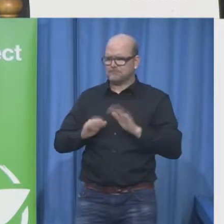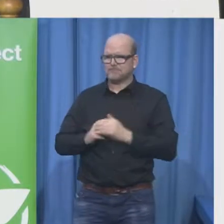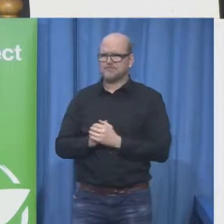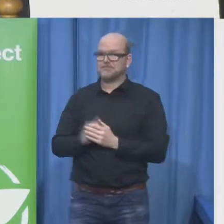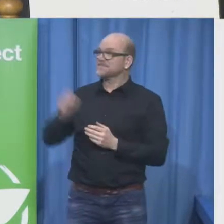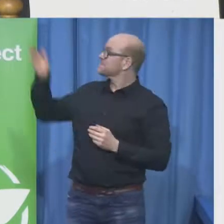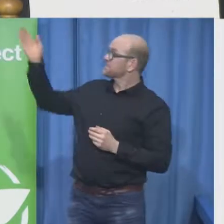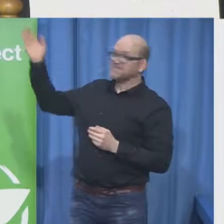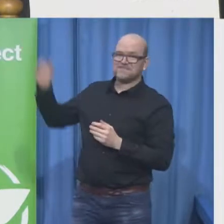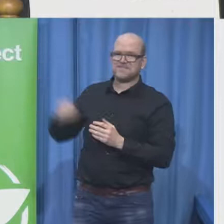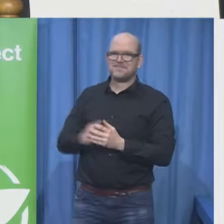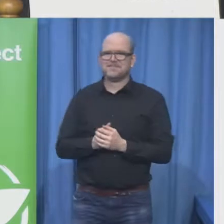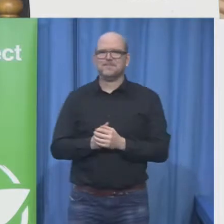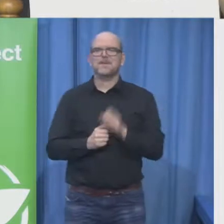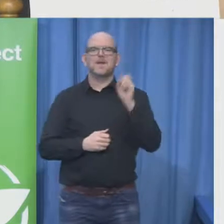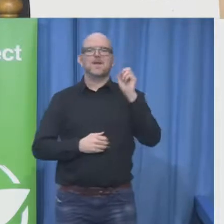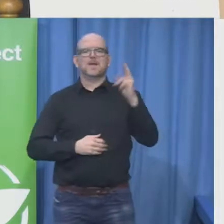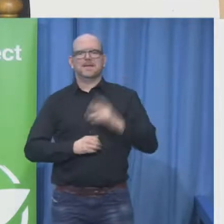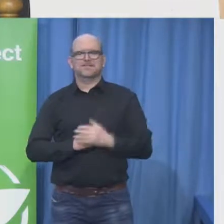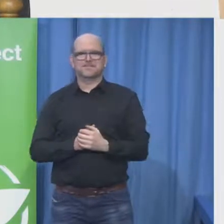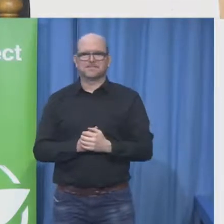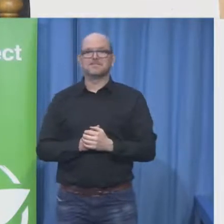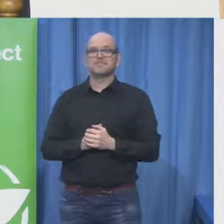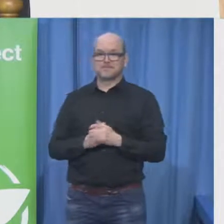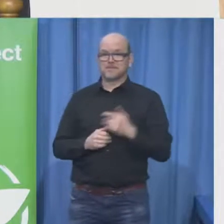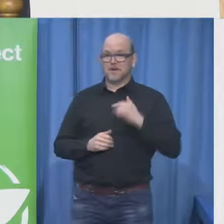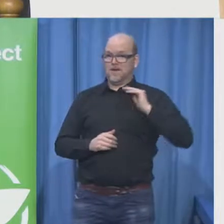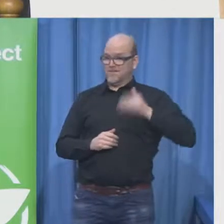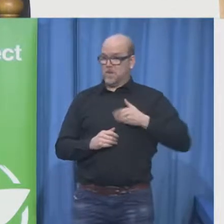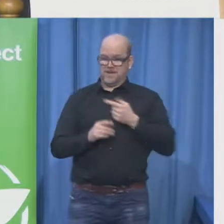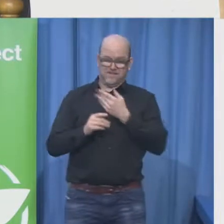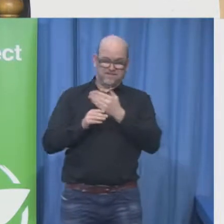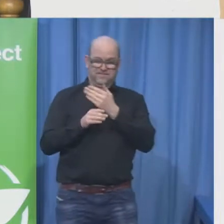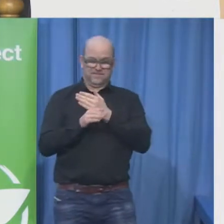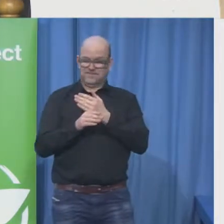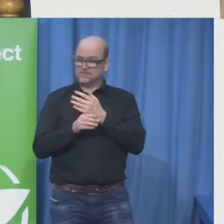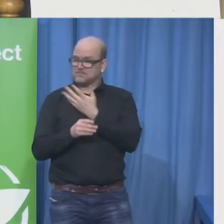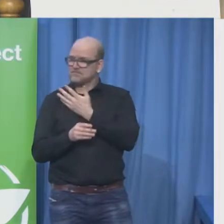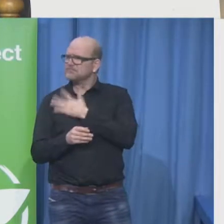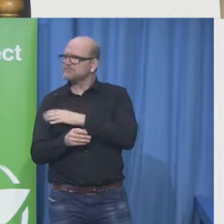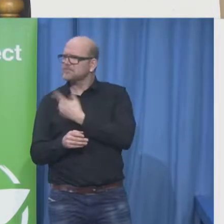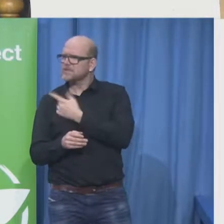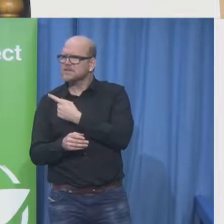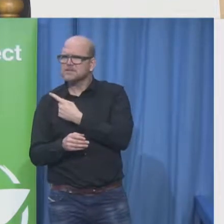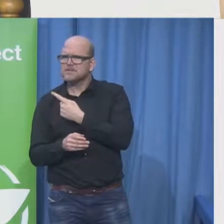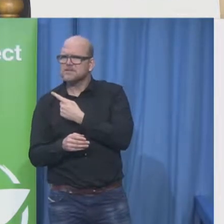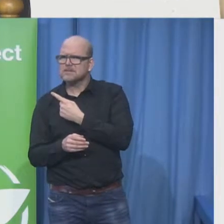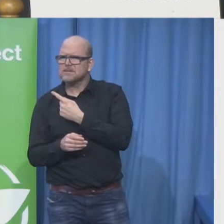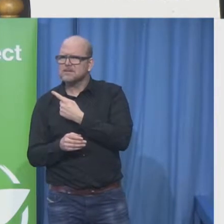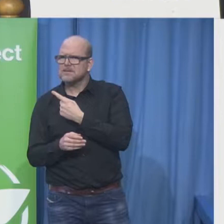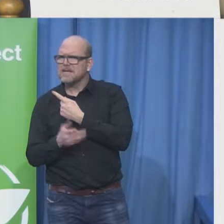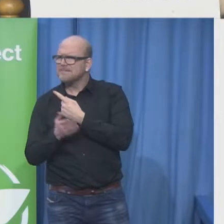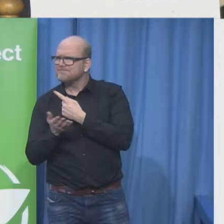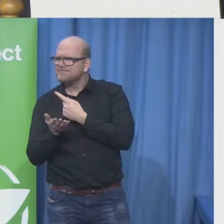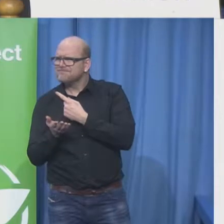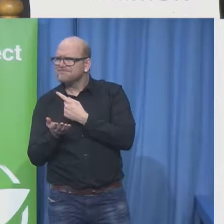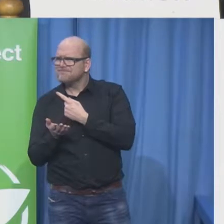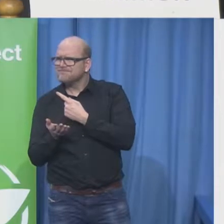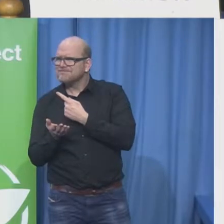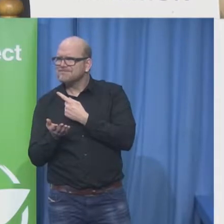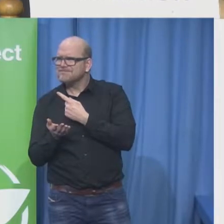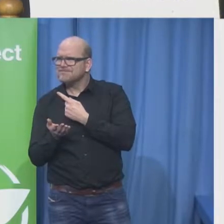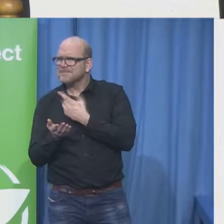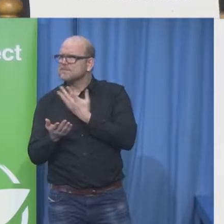what she wanted to say basically is that she's actually able to think out of the box she likes she doesn't